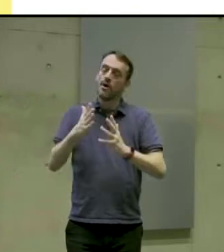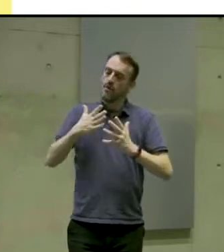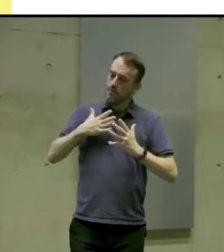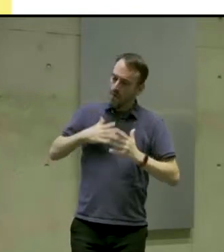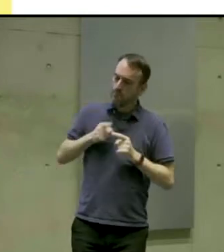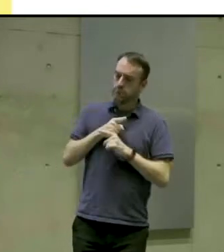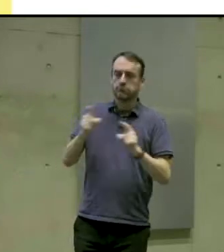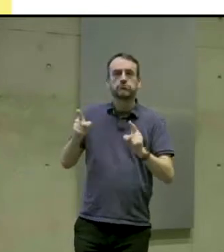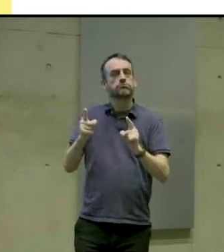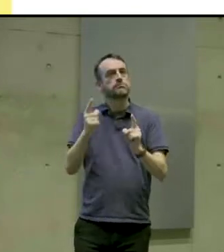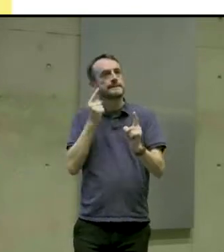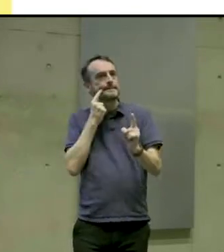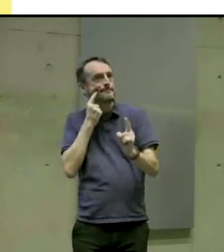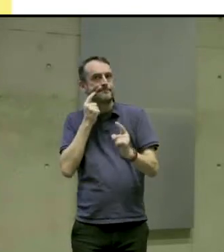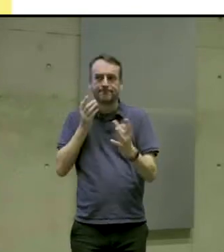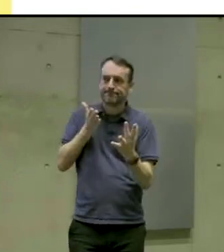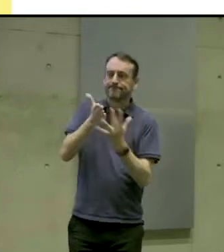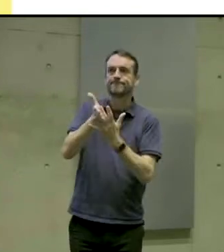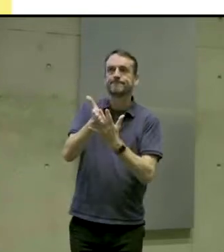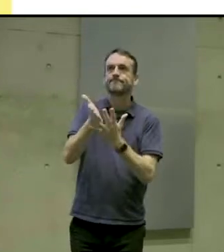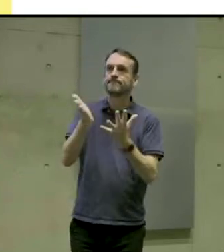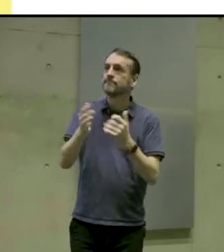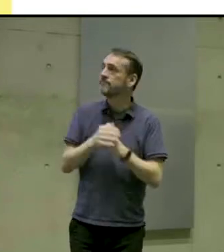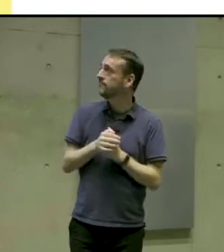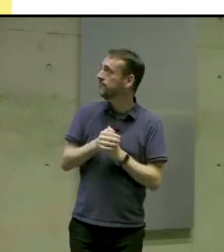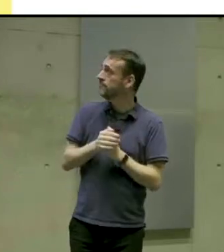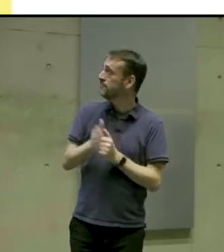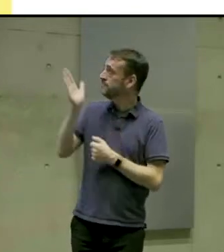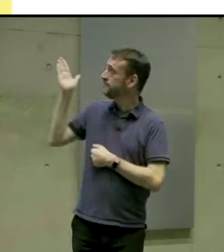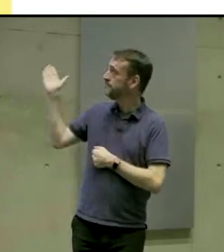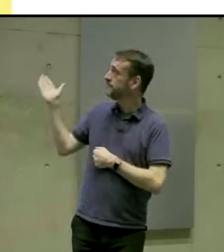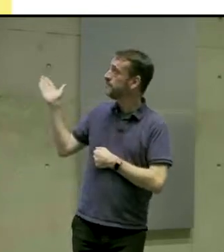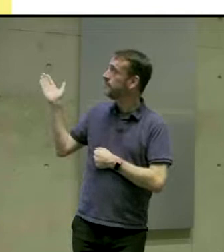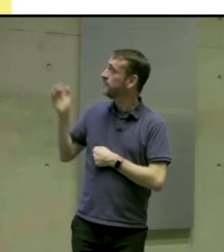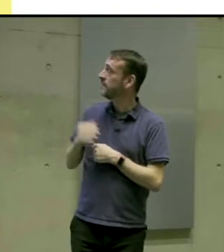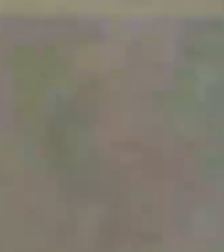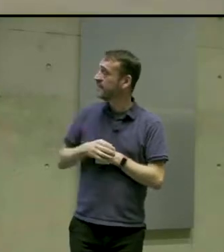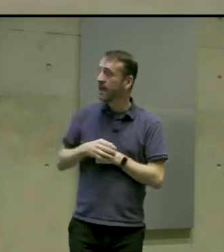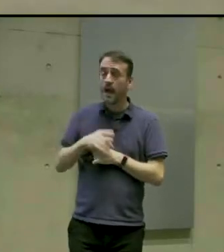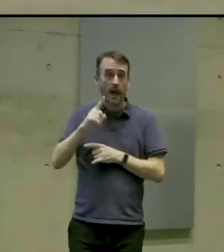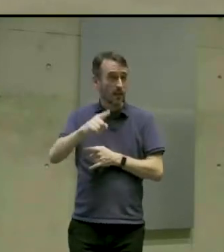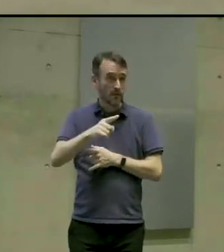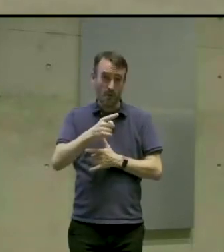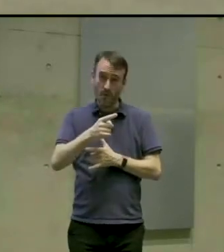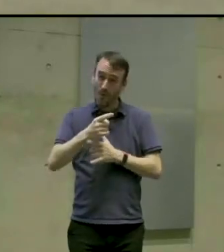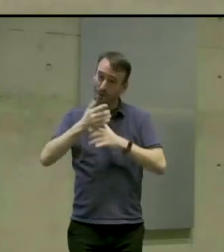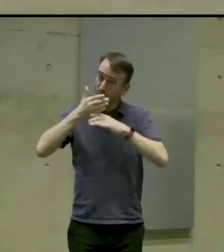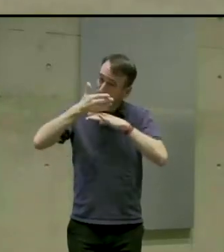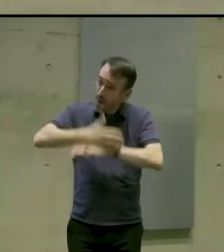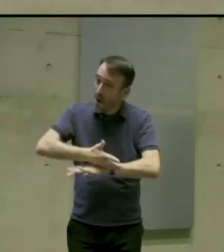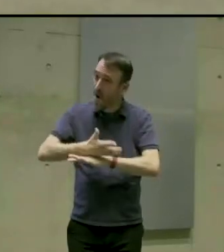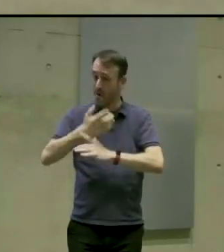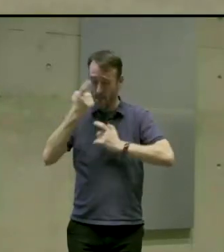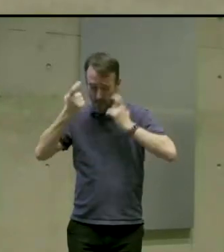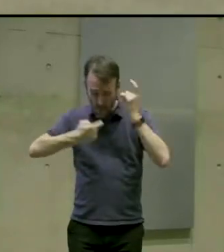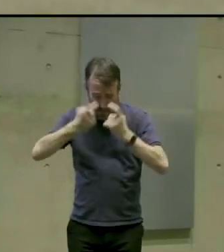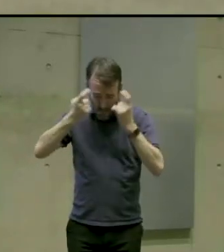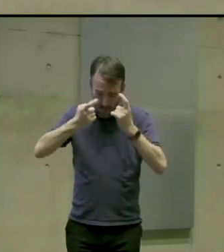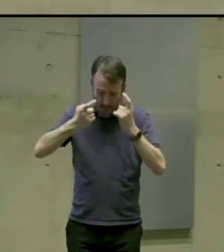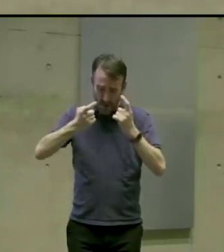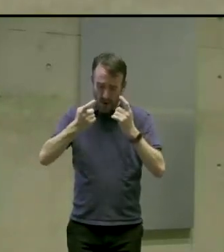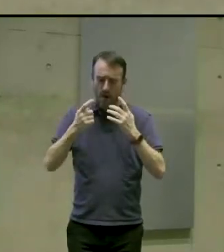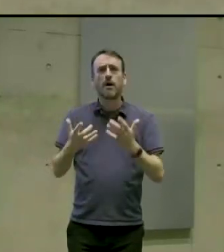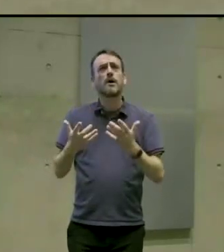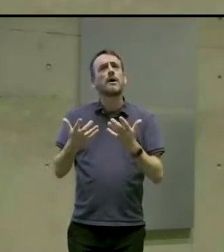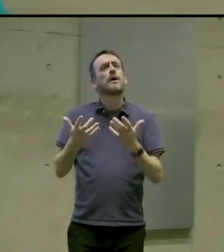everyone. And this kind of thing takes a lot of work. So in hindsight, we